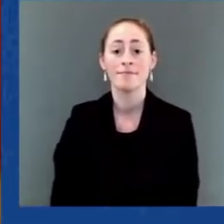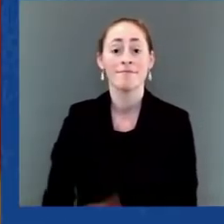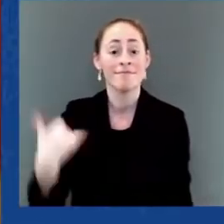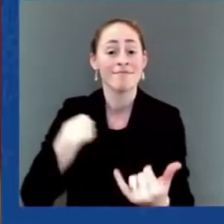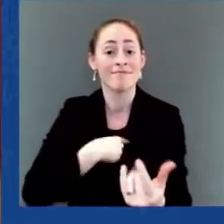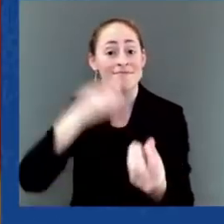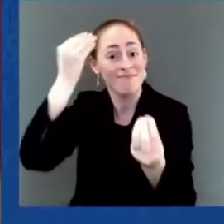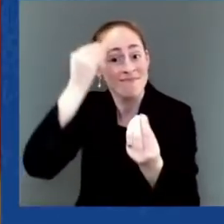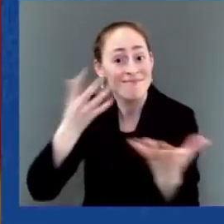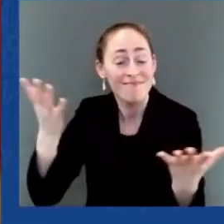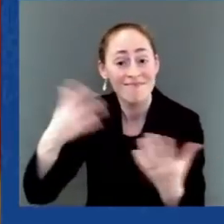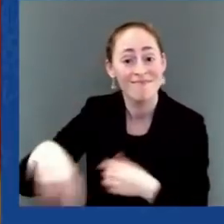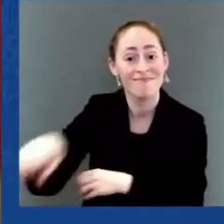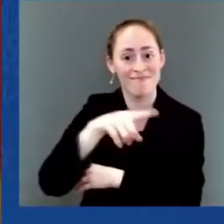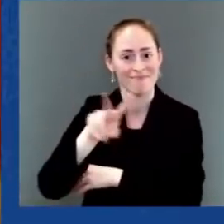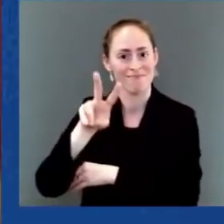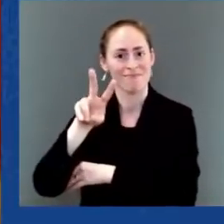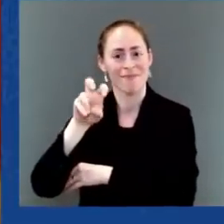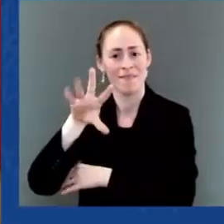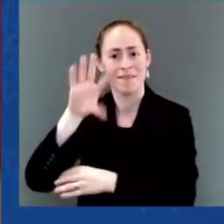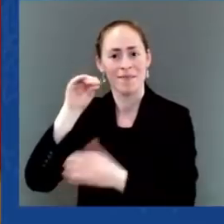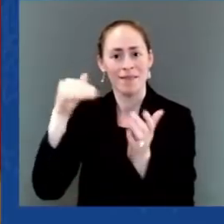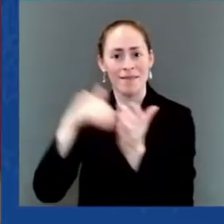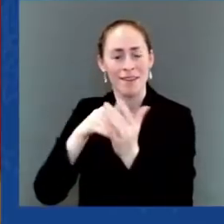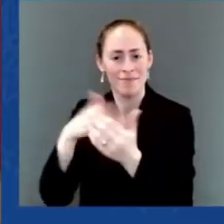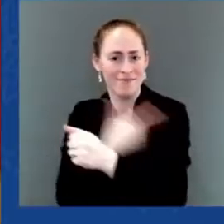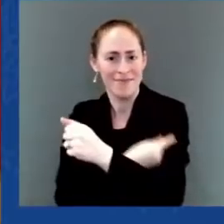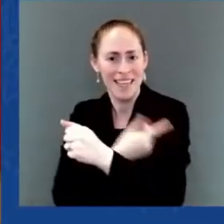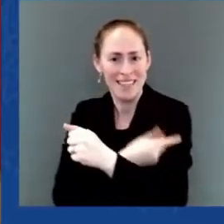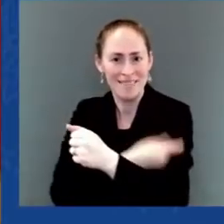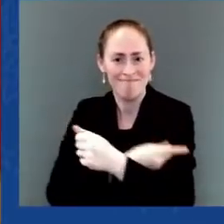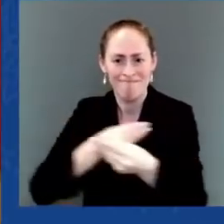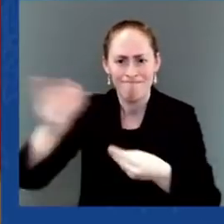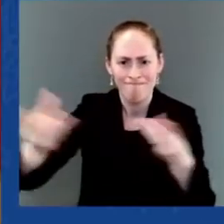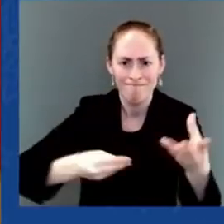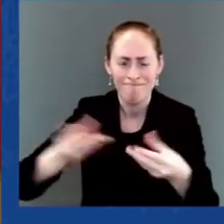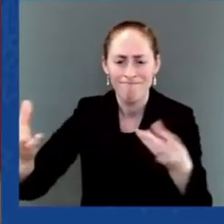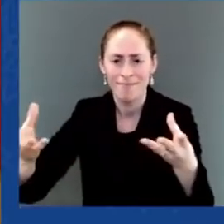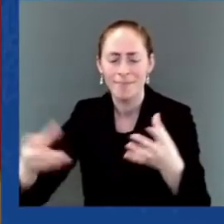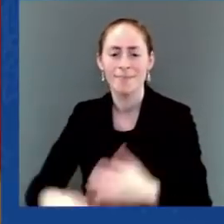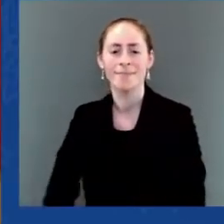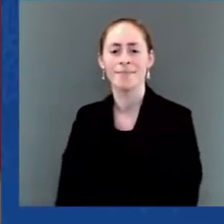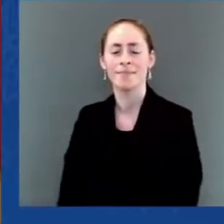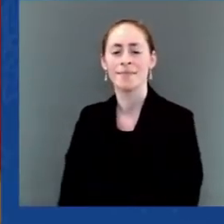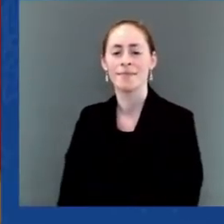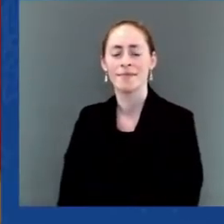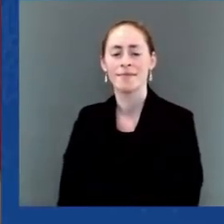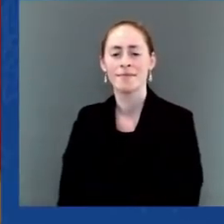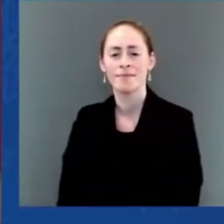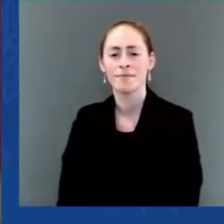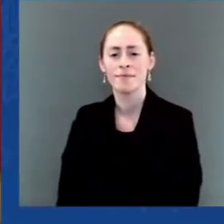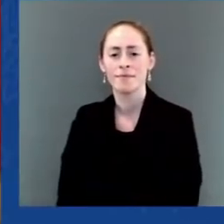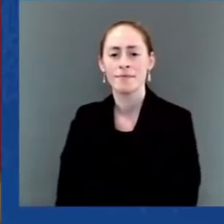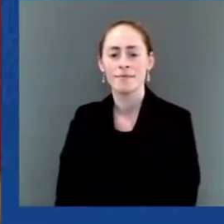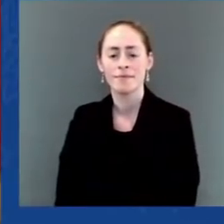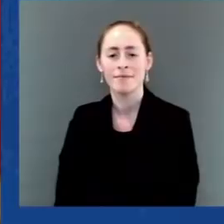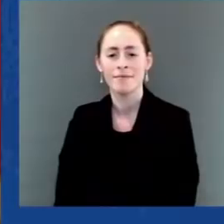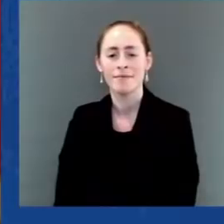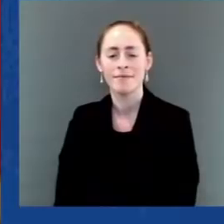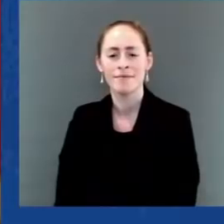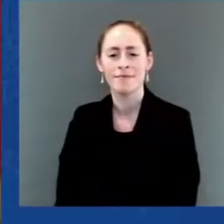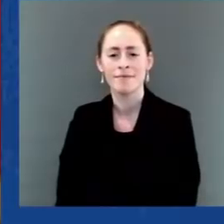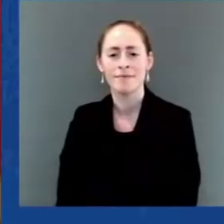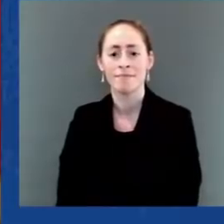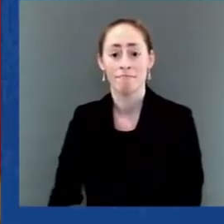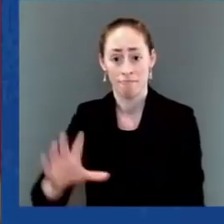of 1,200 million doses donated for